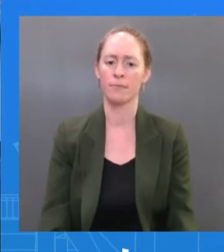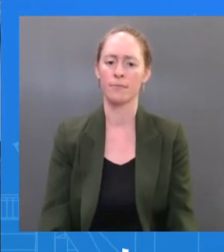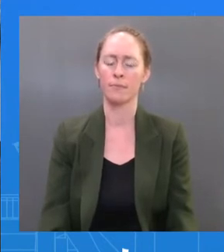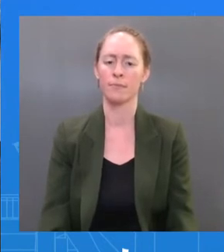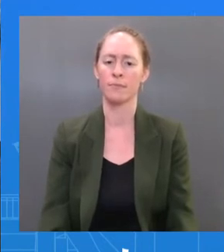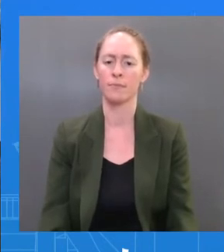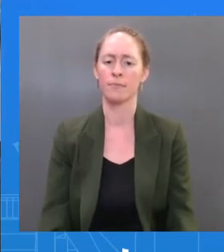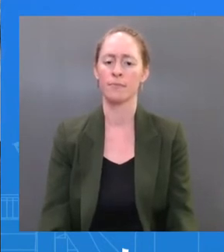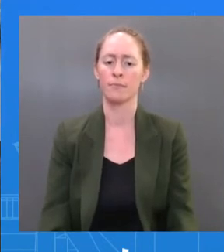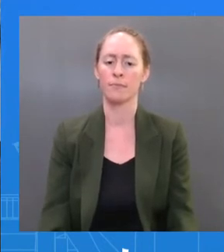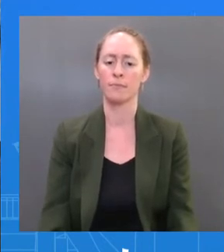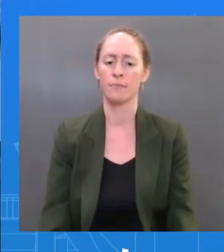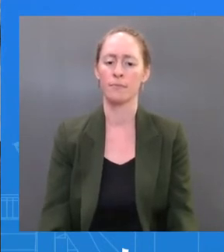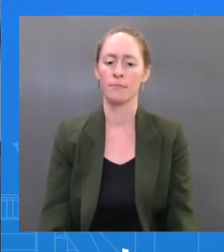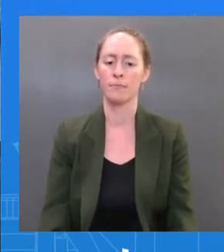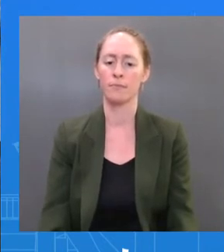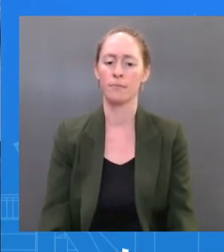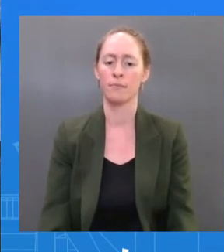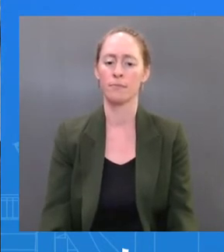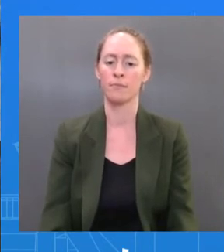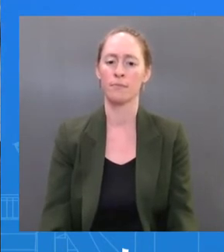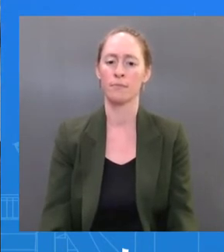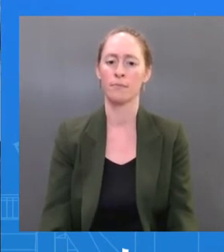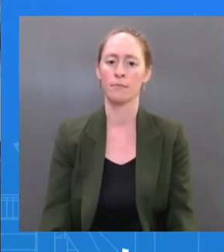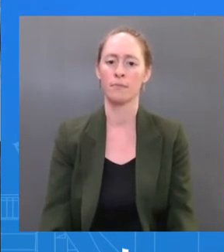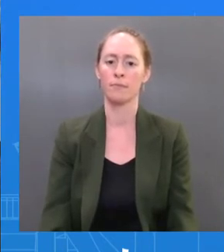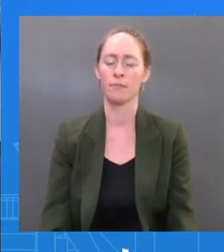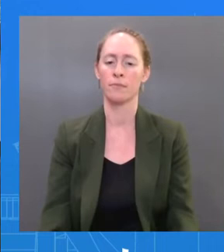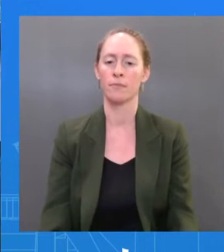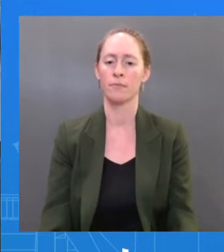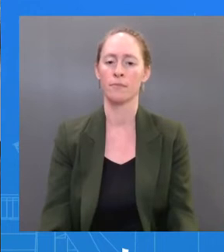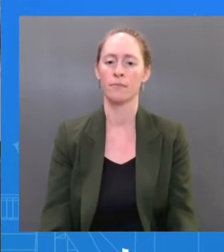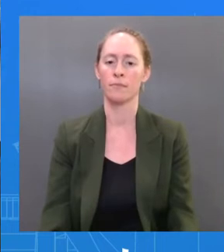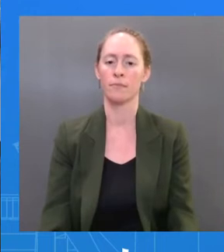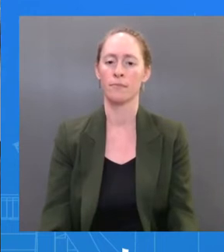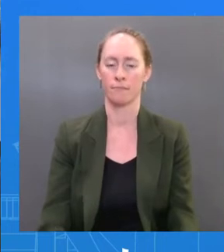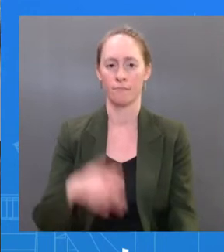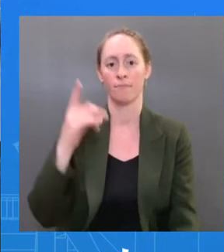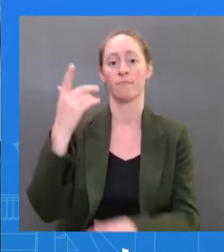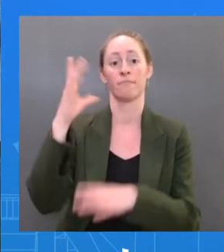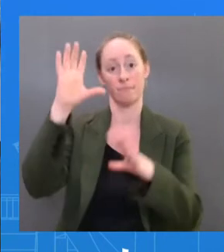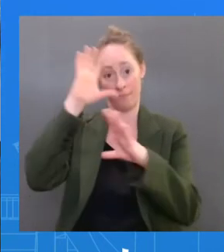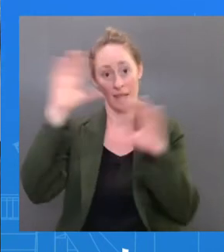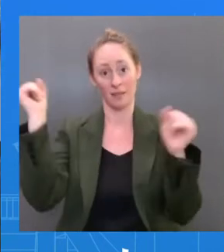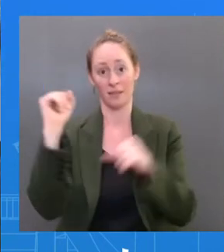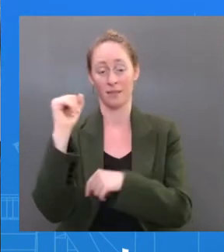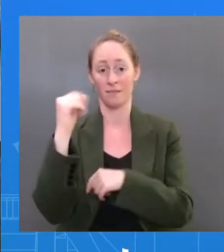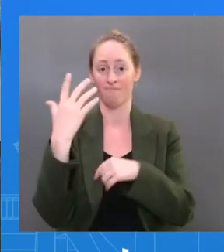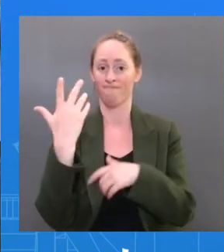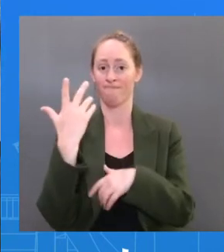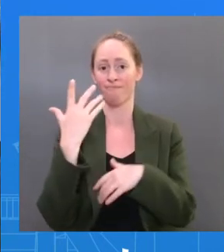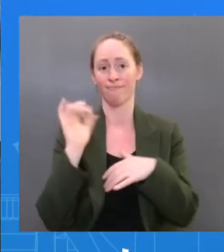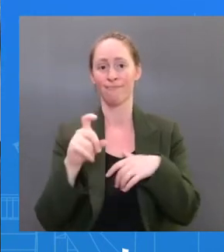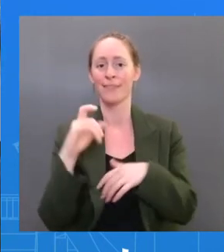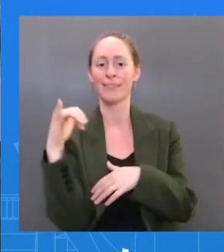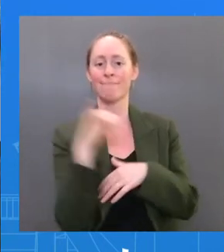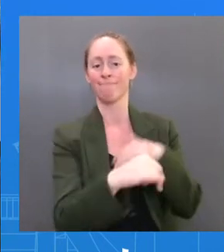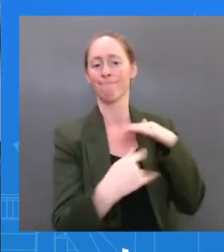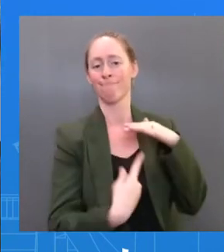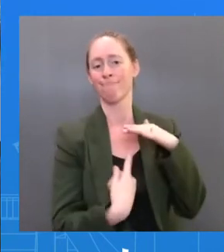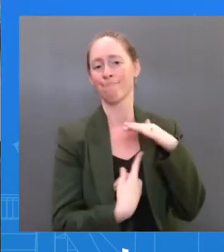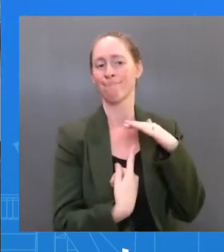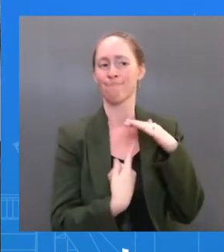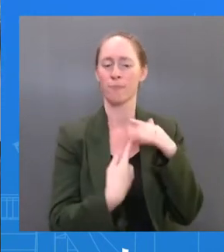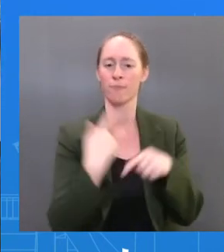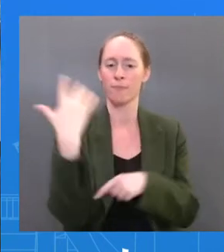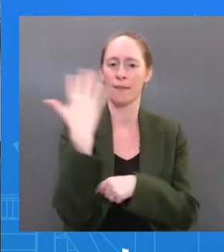the five-day quarantine, whether or not he would immediately resume. I believe you said that he would quarantine for five days, and then he would resume